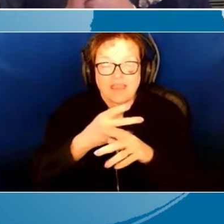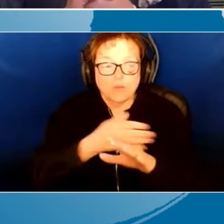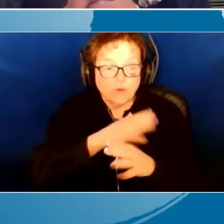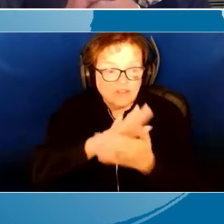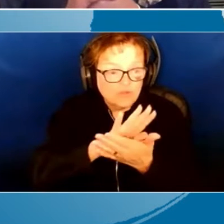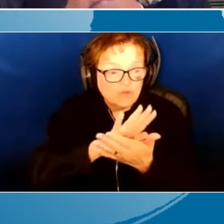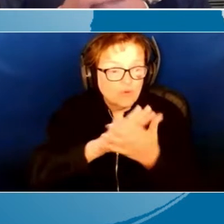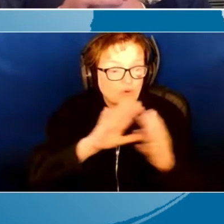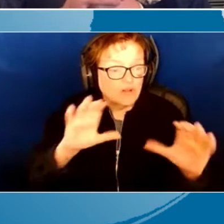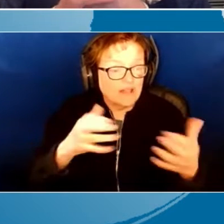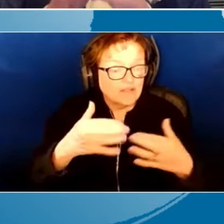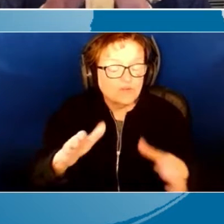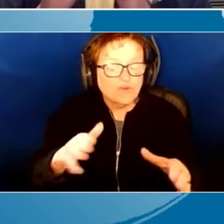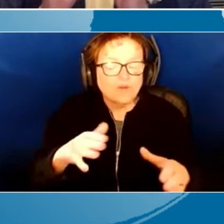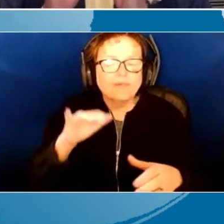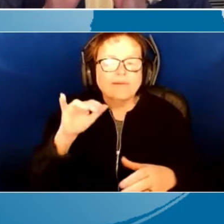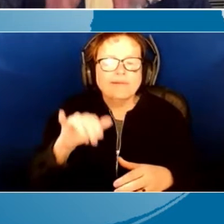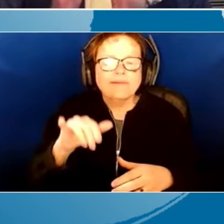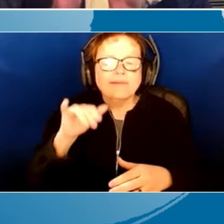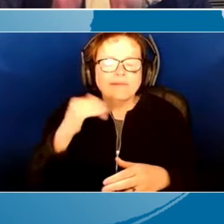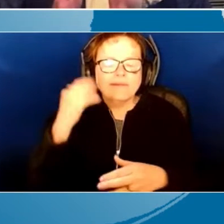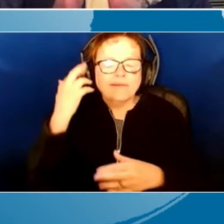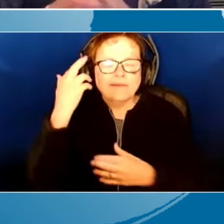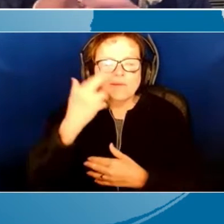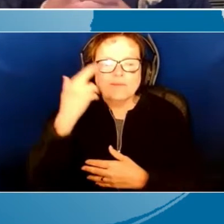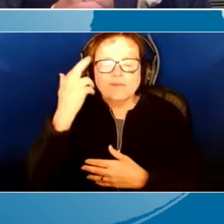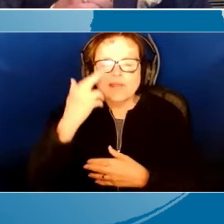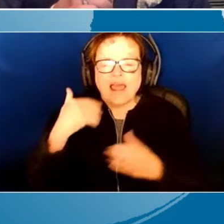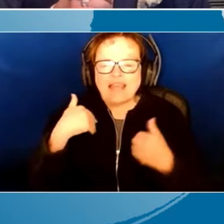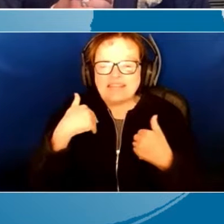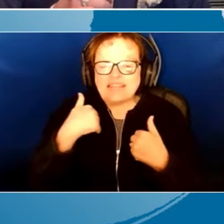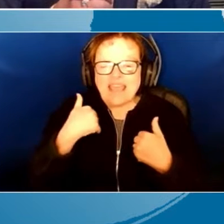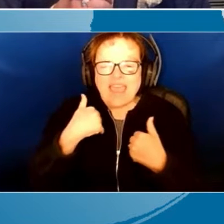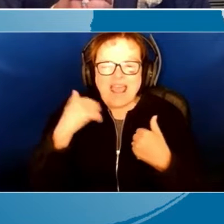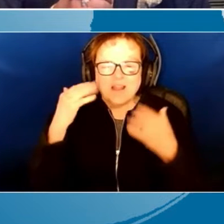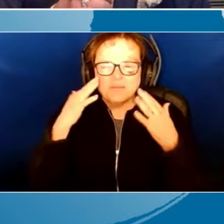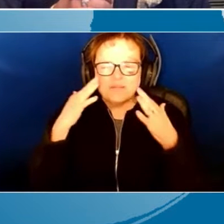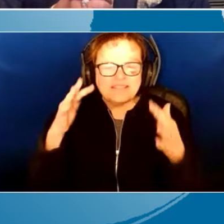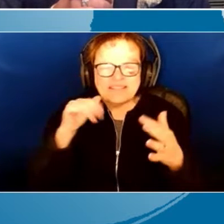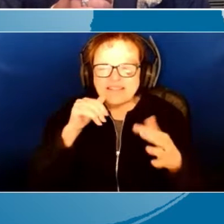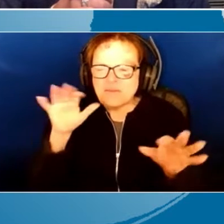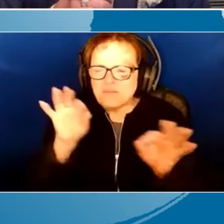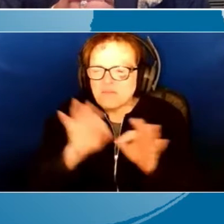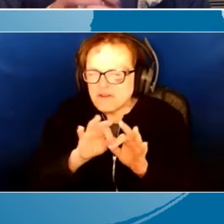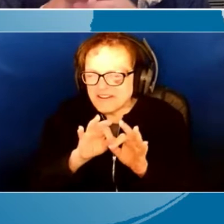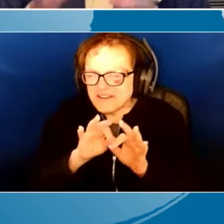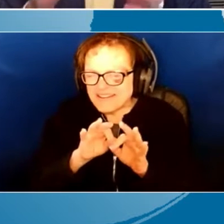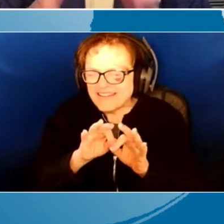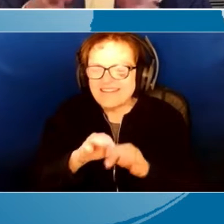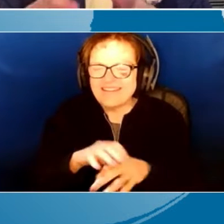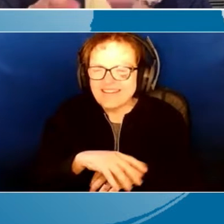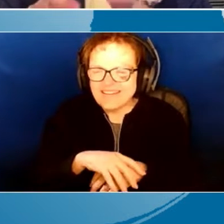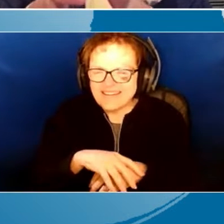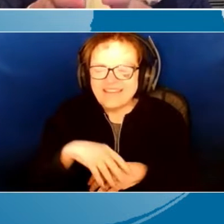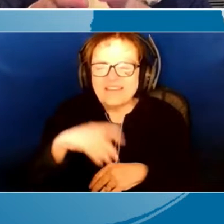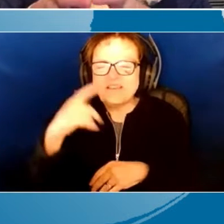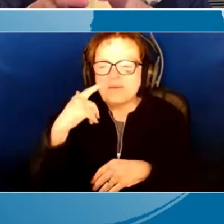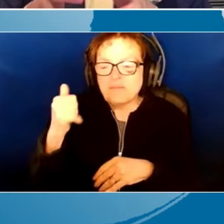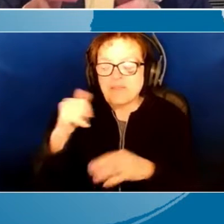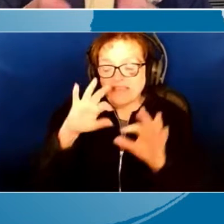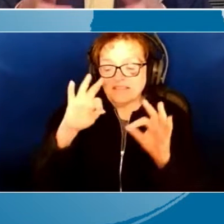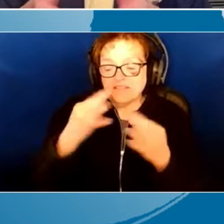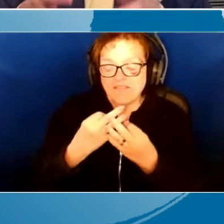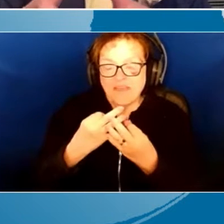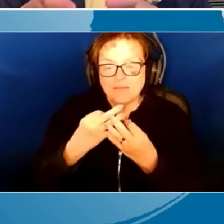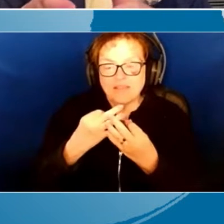I began to realize that animal sounds really are irrelevant at this point. Because families needed to know